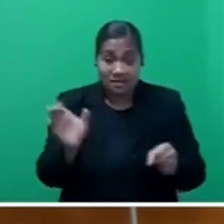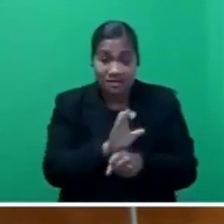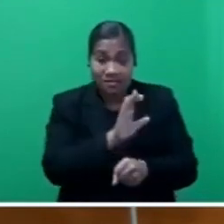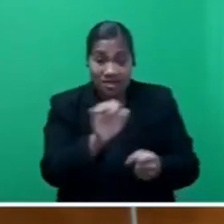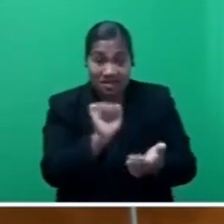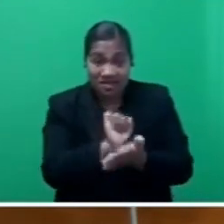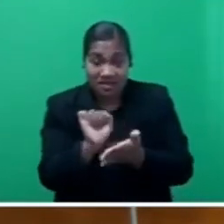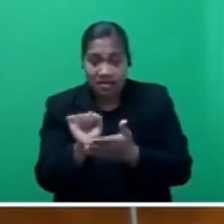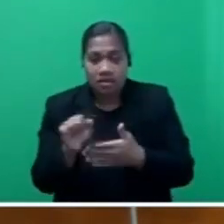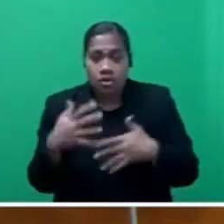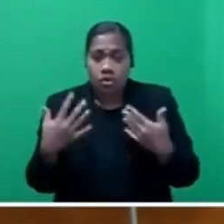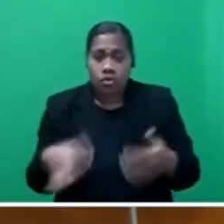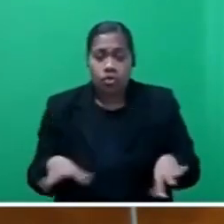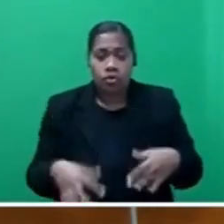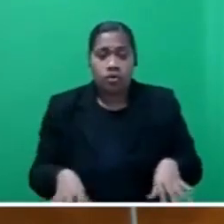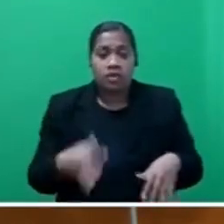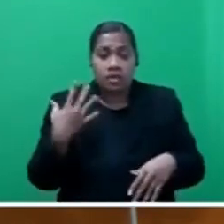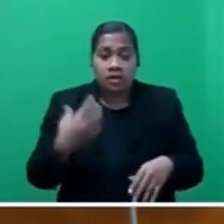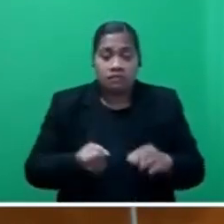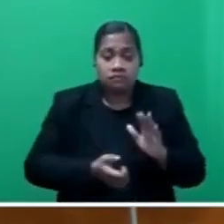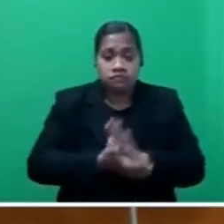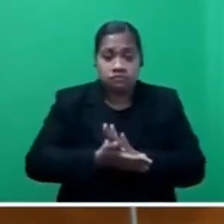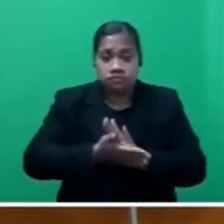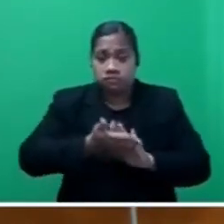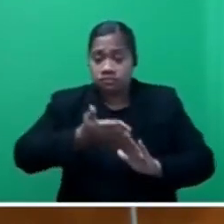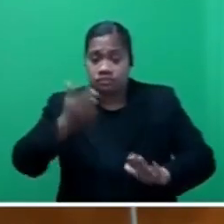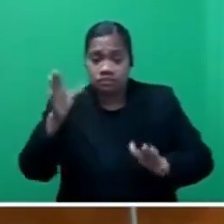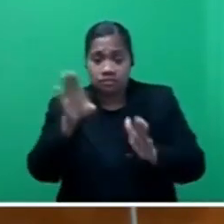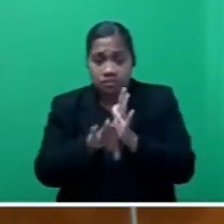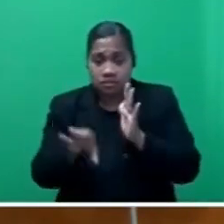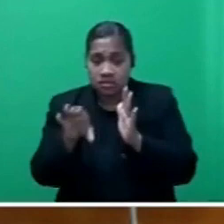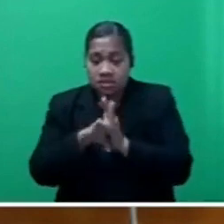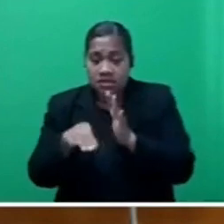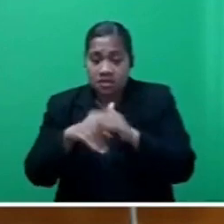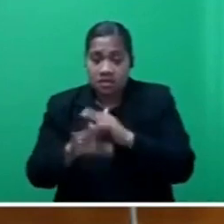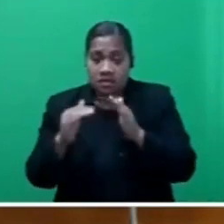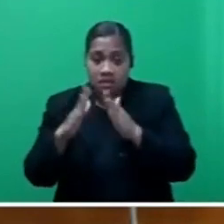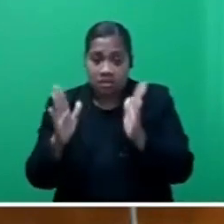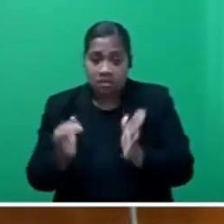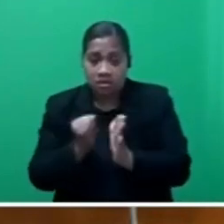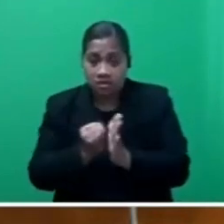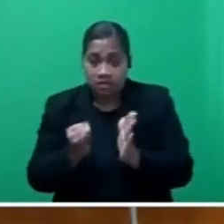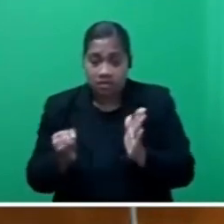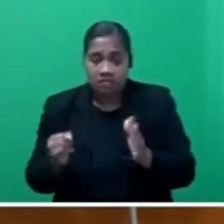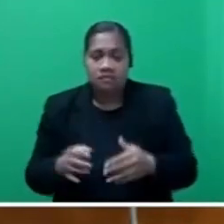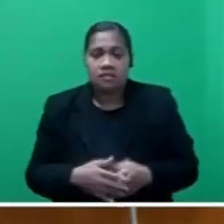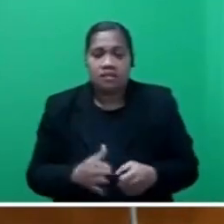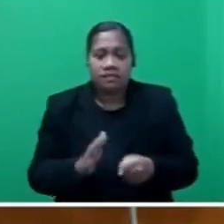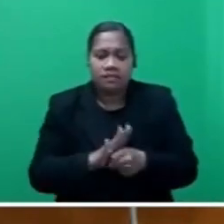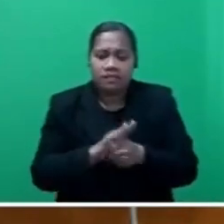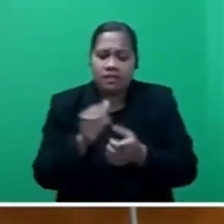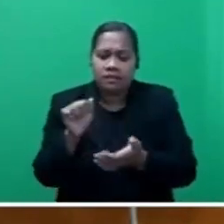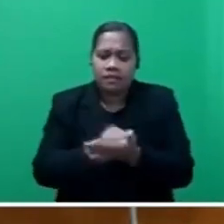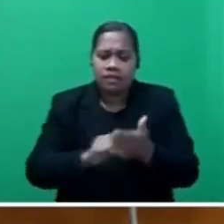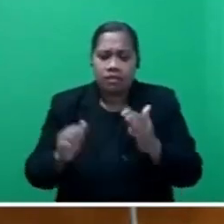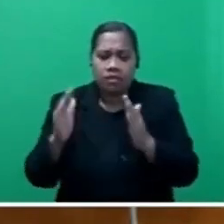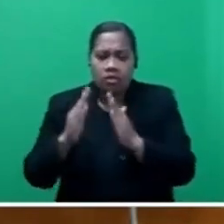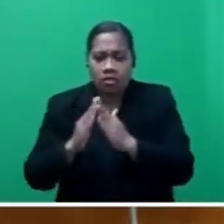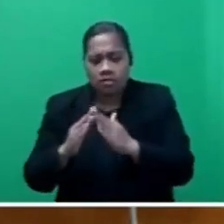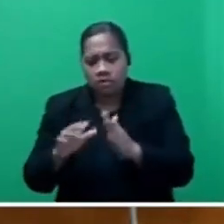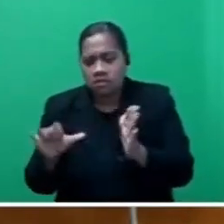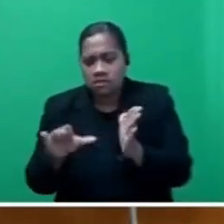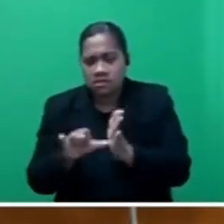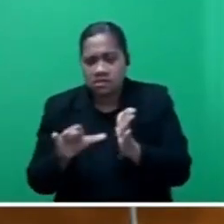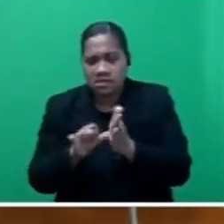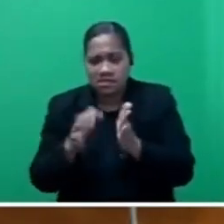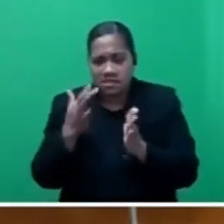skyrocketed prices in the housing industry, making buying a home a very rare dream to achieve. Fiji is